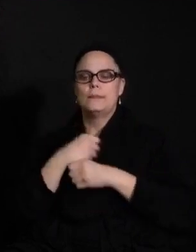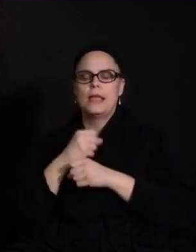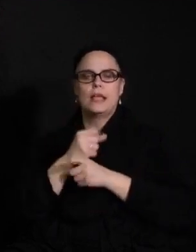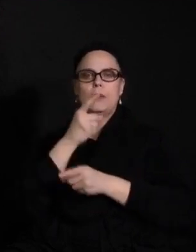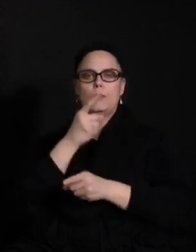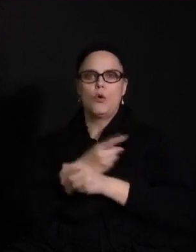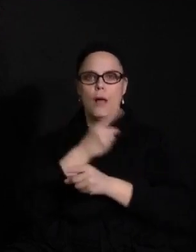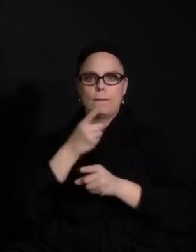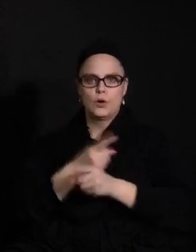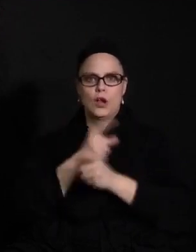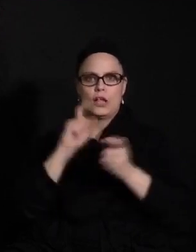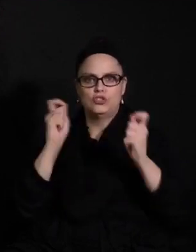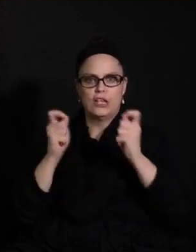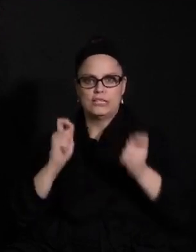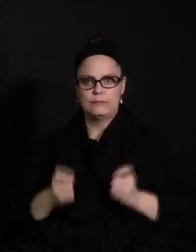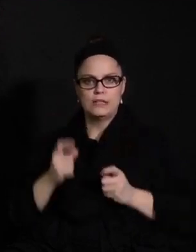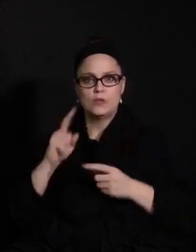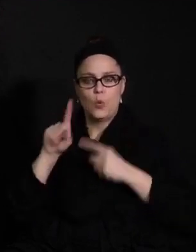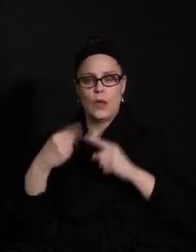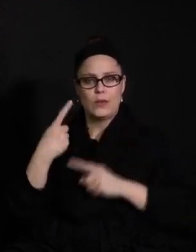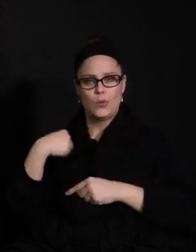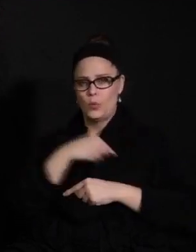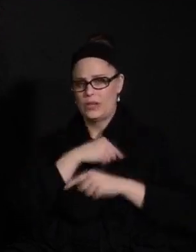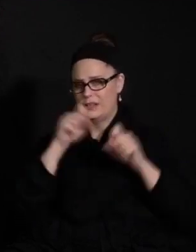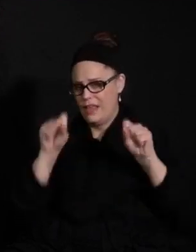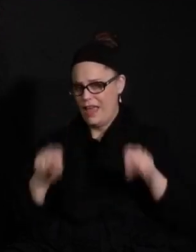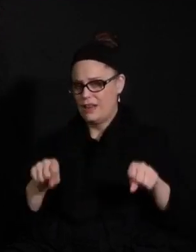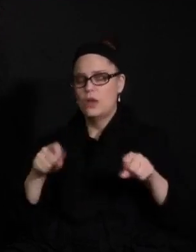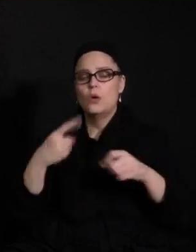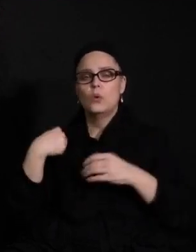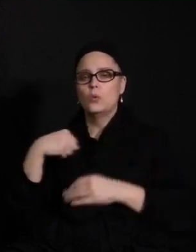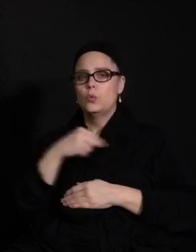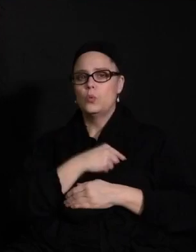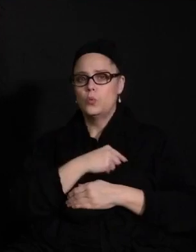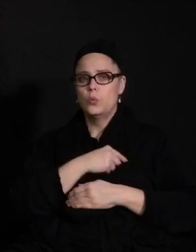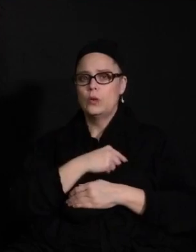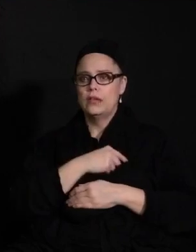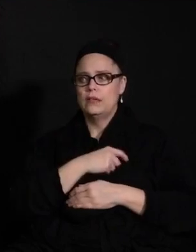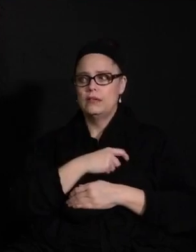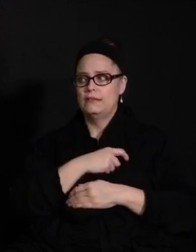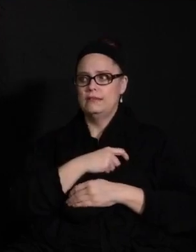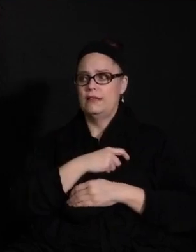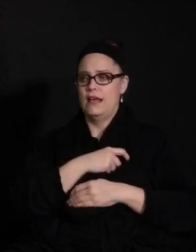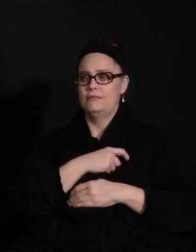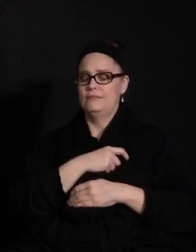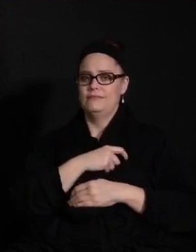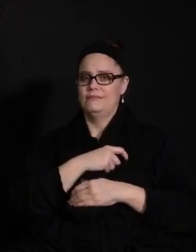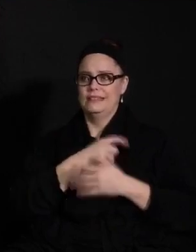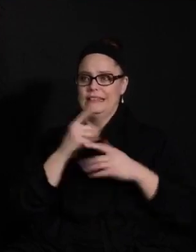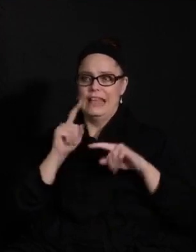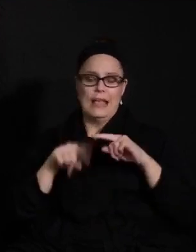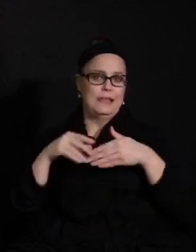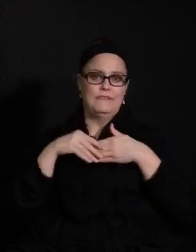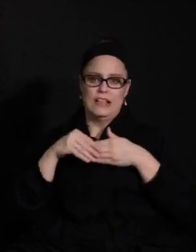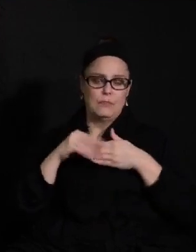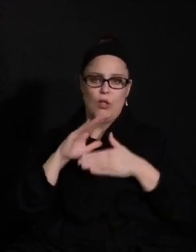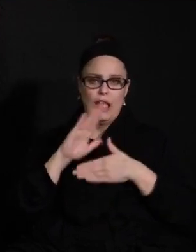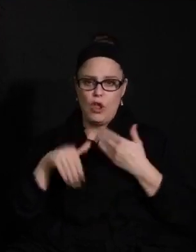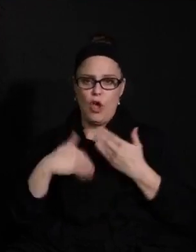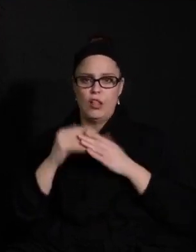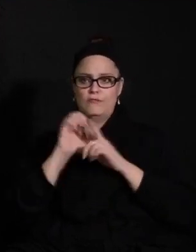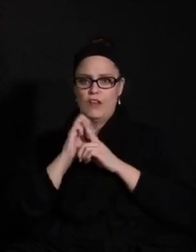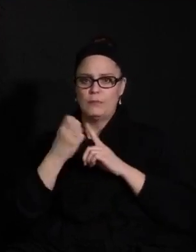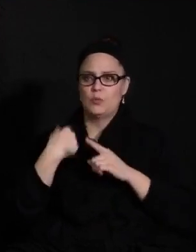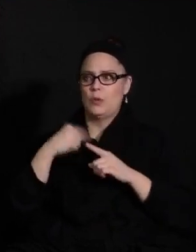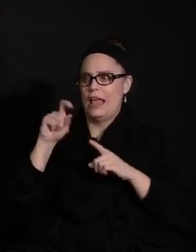where we can. We don't have all that, you know, we can't be flexible in all of our environments. So we're going to have to make some